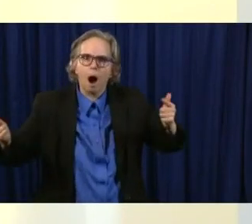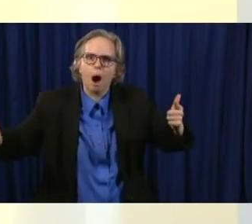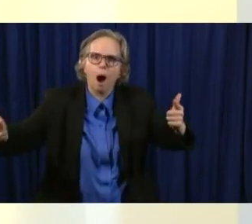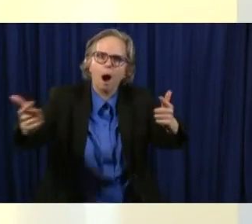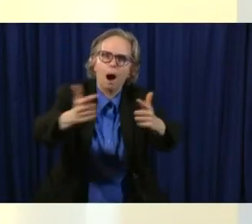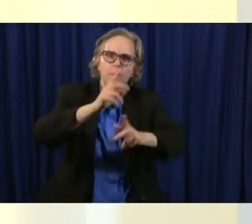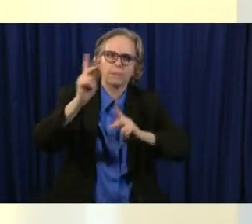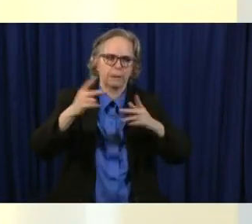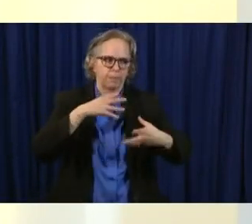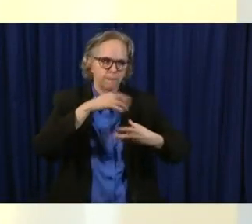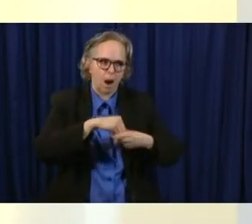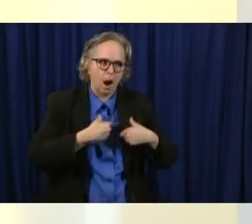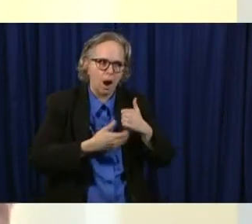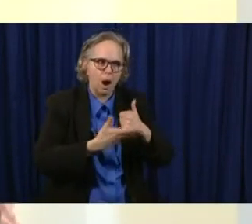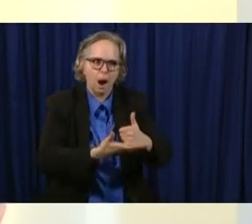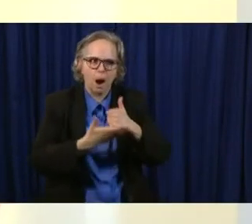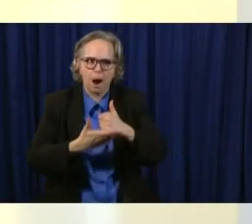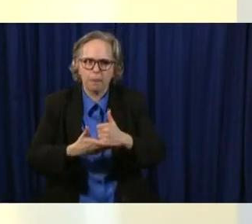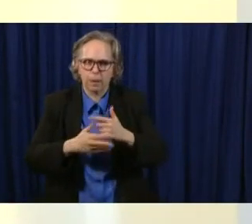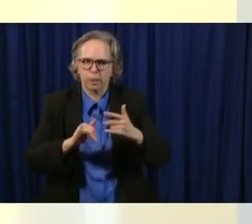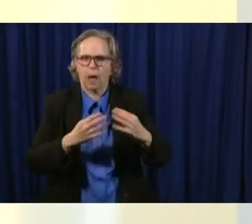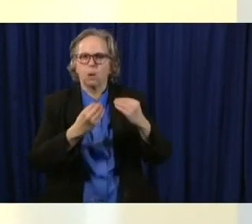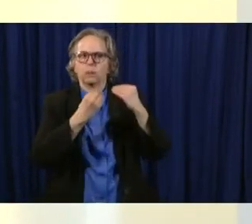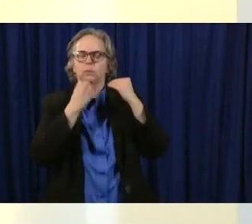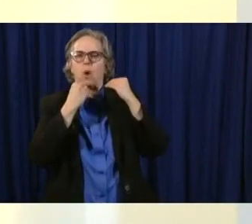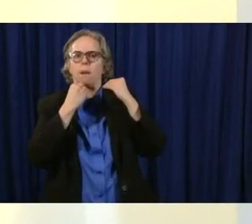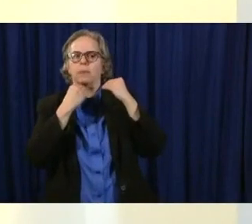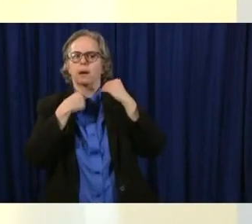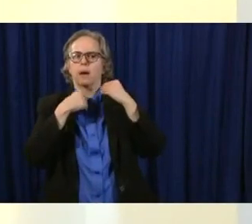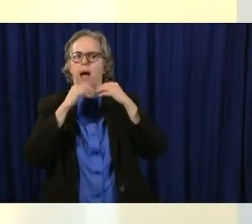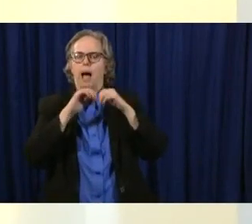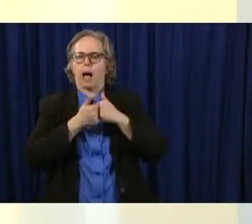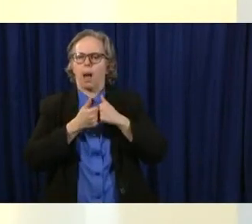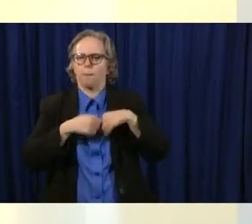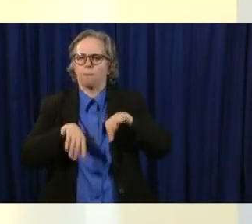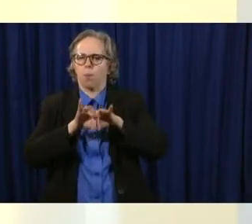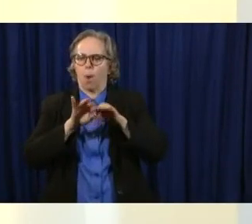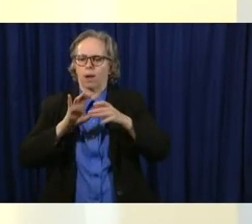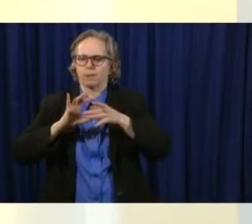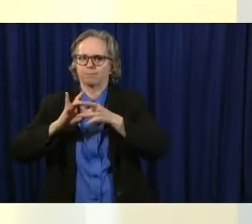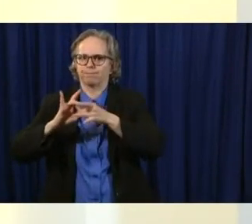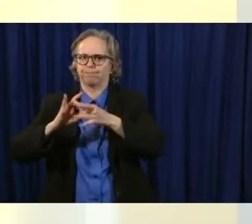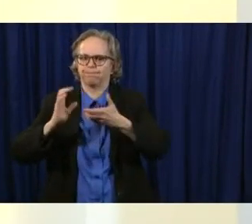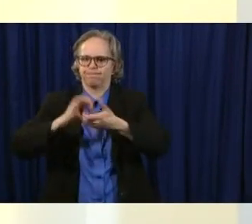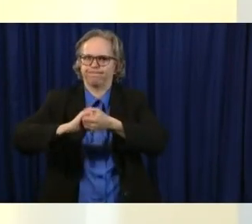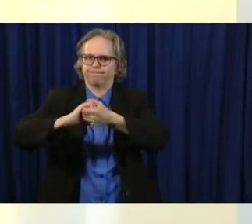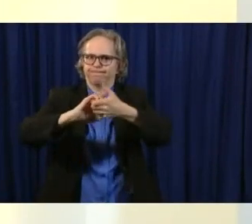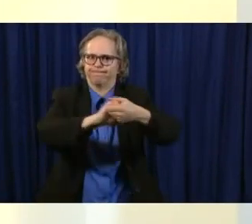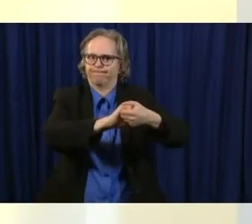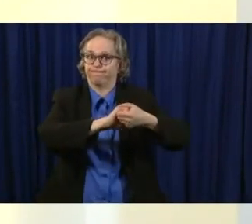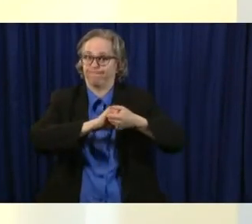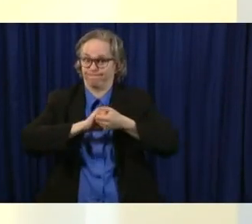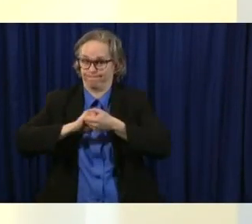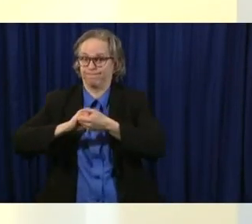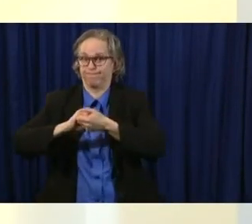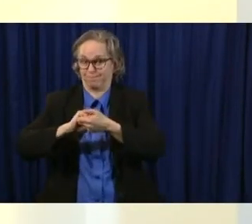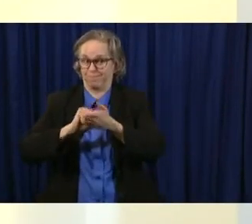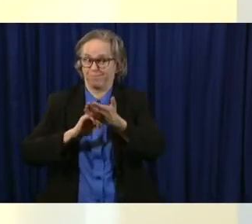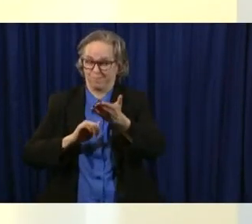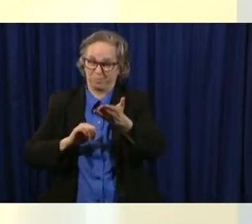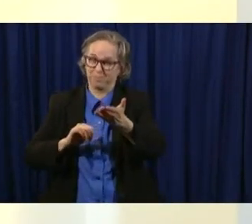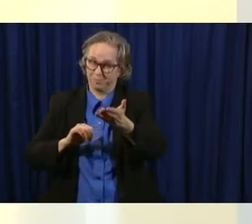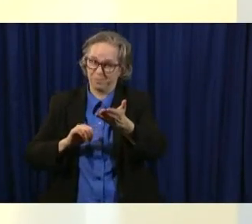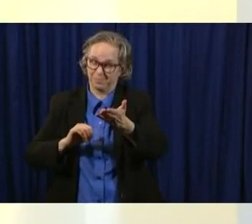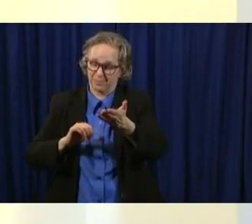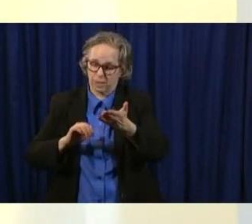what public health taught me was about the collective. How it takes all segments of society to ensure health, from